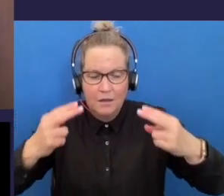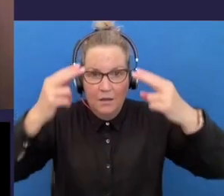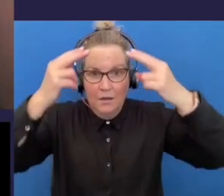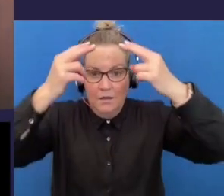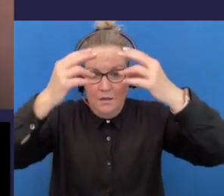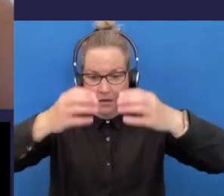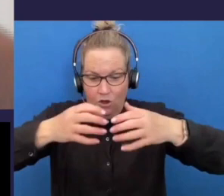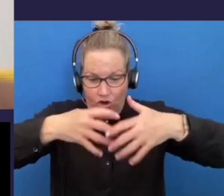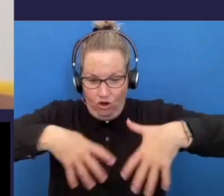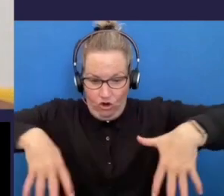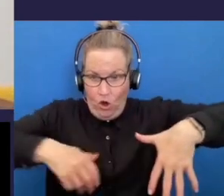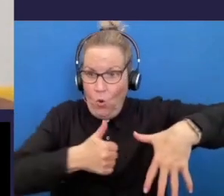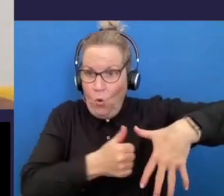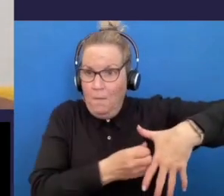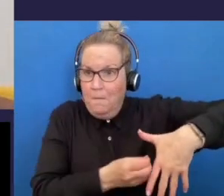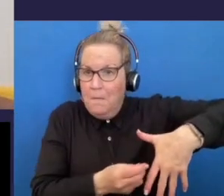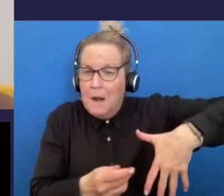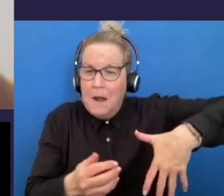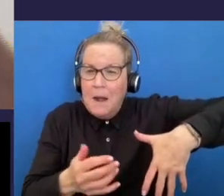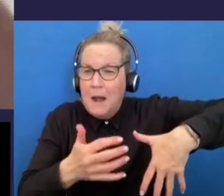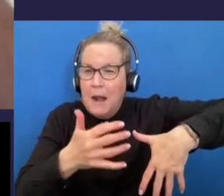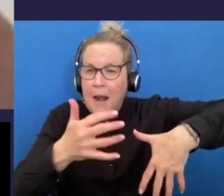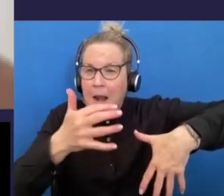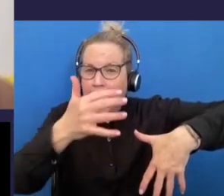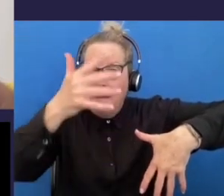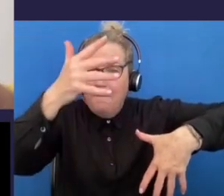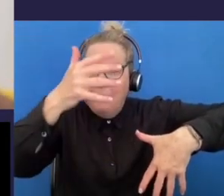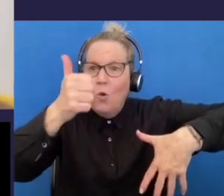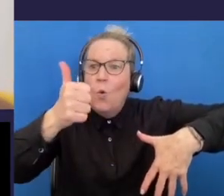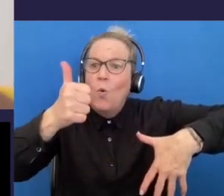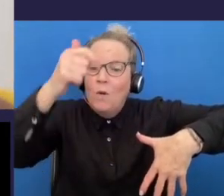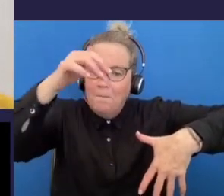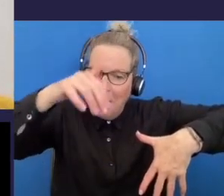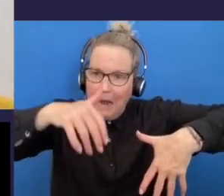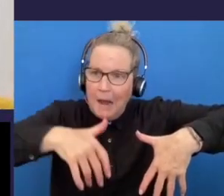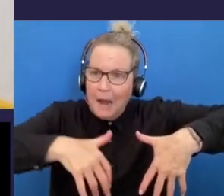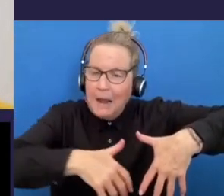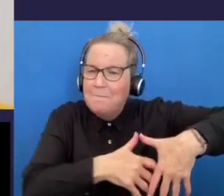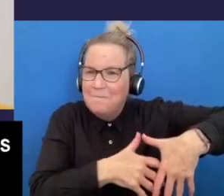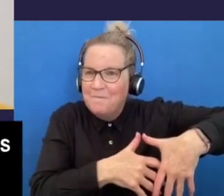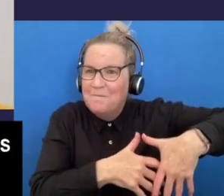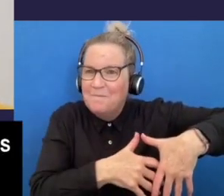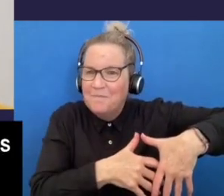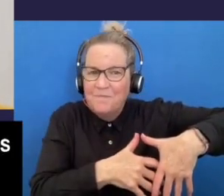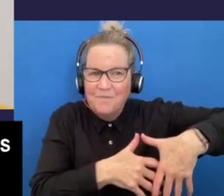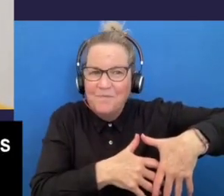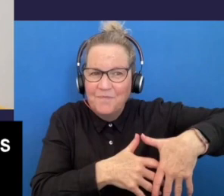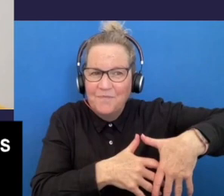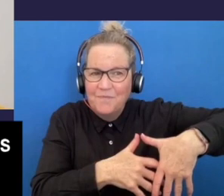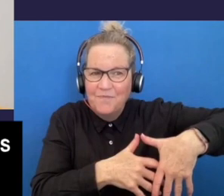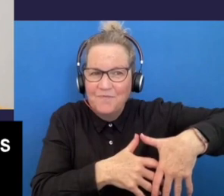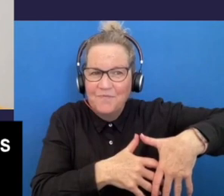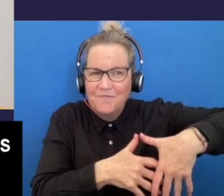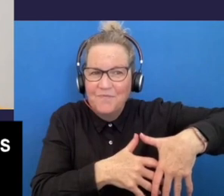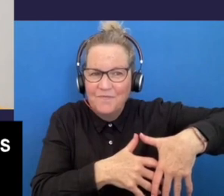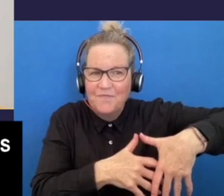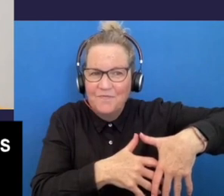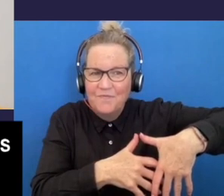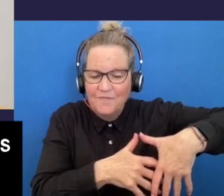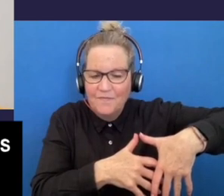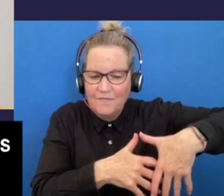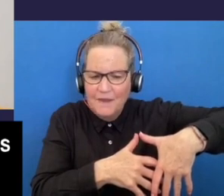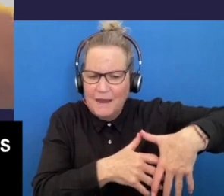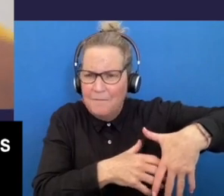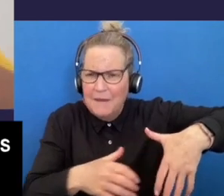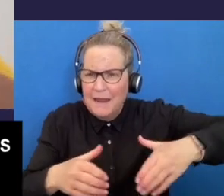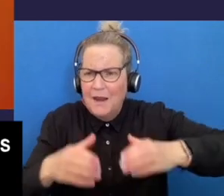and we send the good nutrients back down too but this time when we send it back down coming back through the trunk of the tree we're loving and respecting ourselves